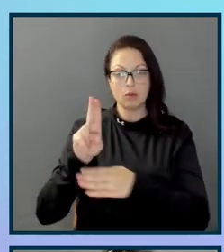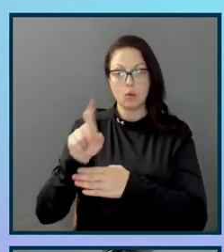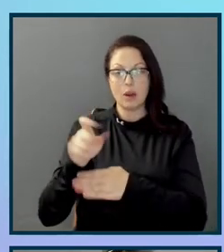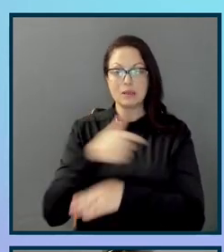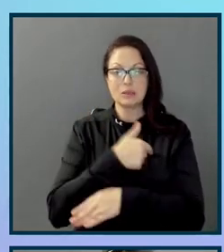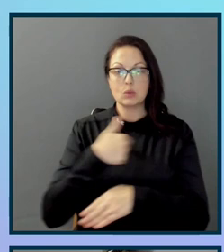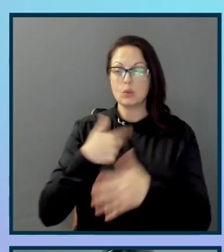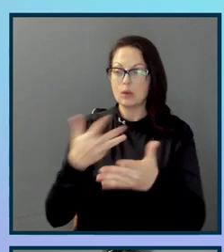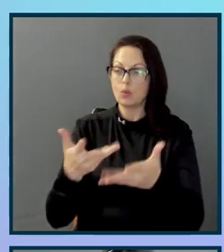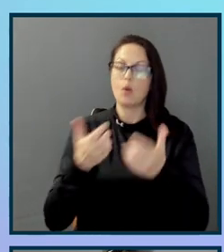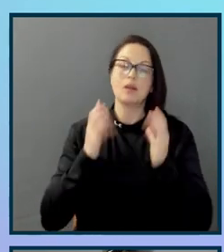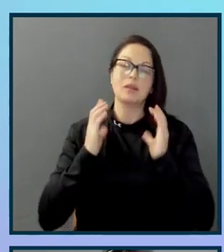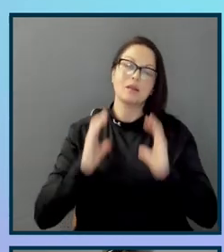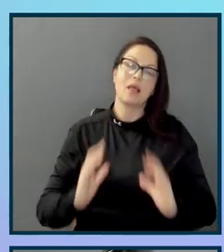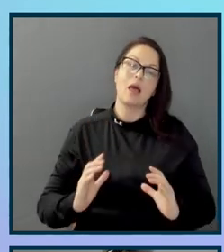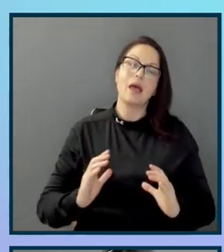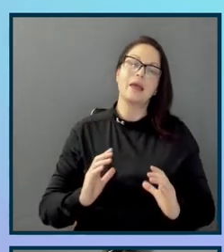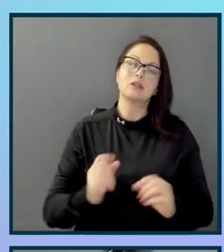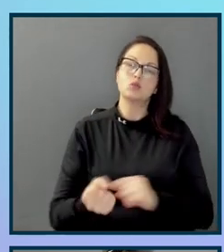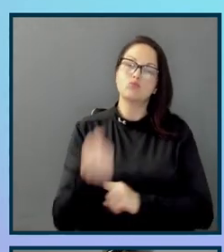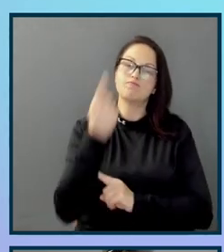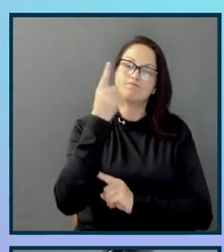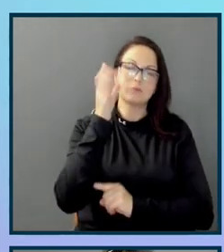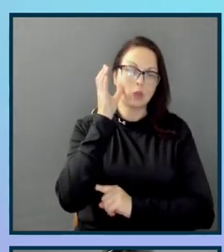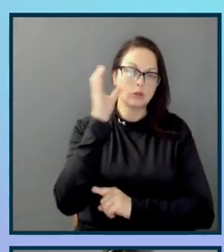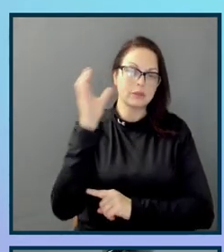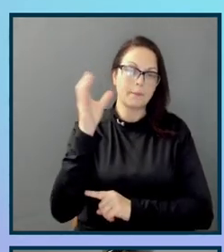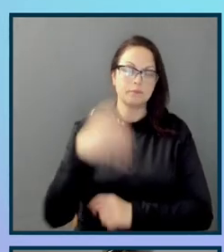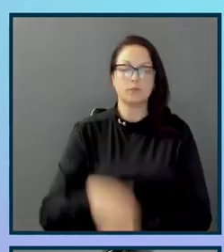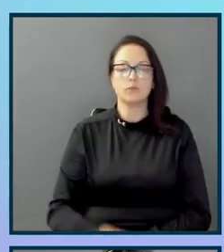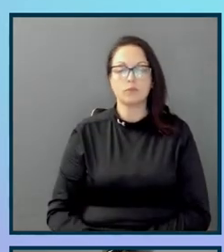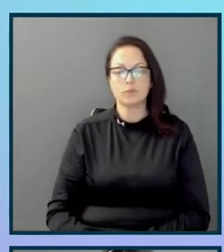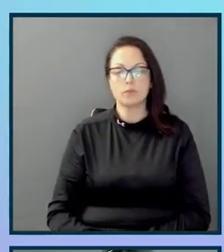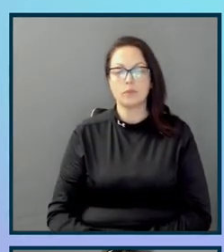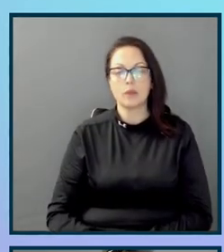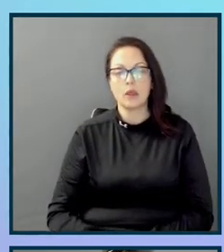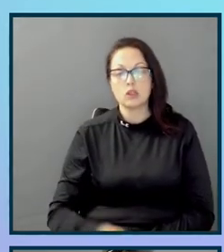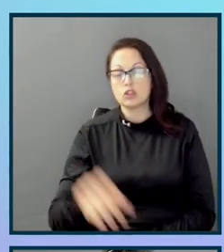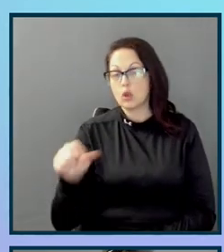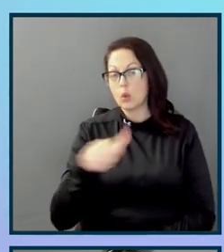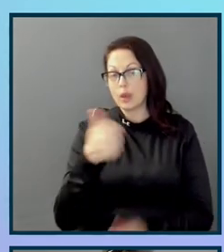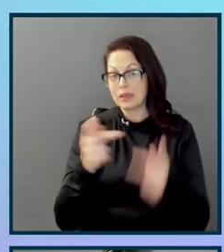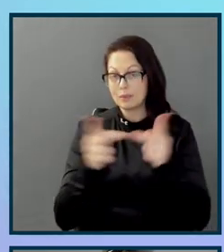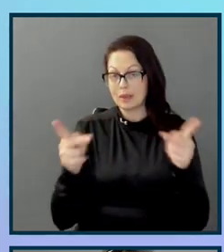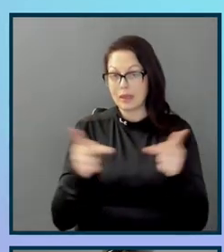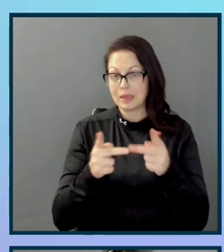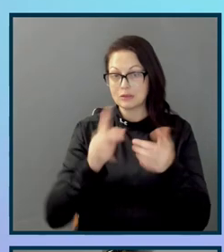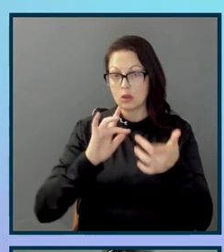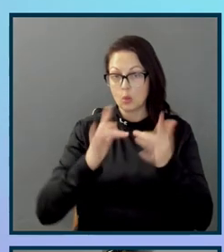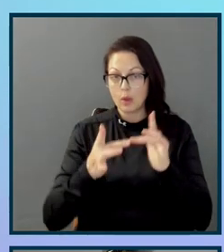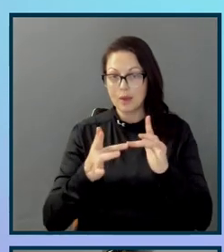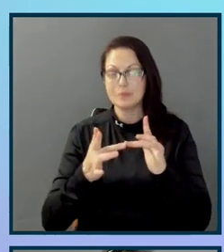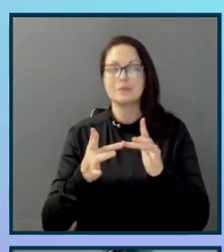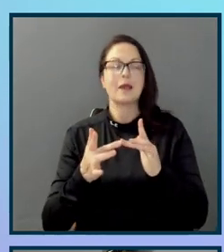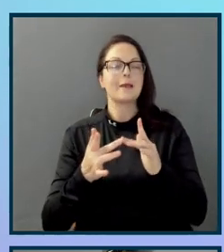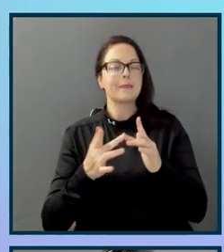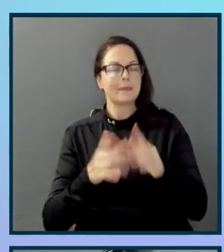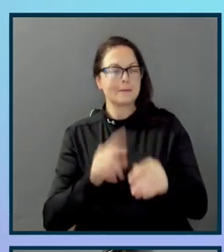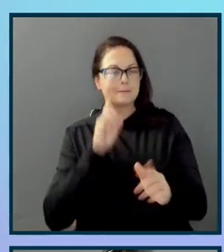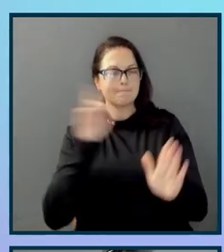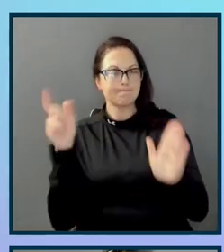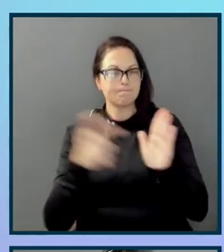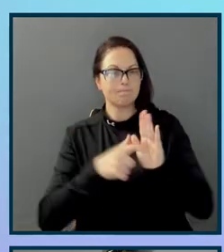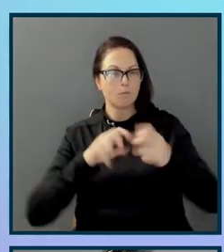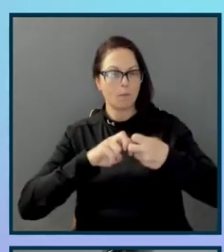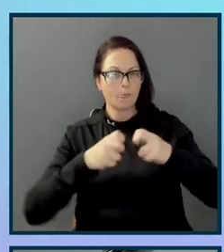walk away with that key concept. So basically anywhere on the site that it was dinged for accessibility and also supported within our usability findings,